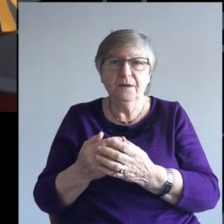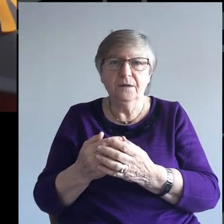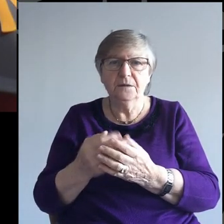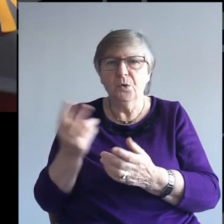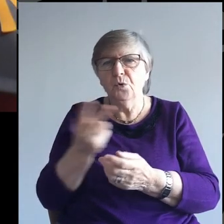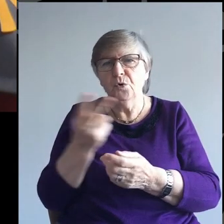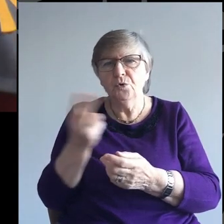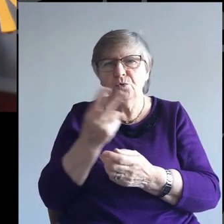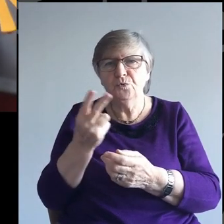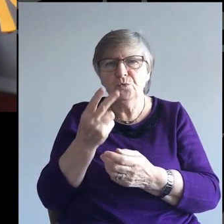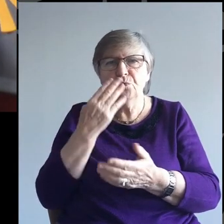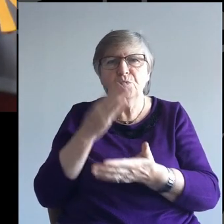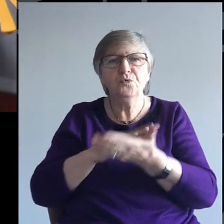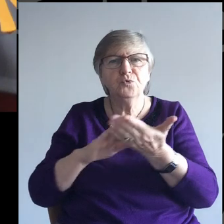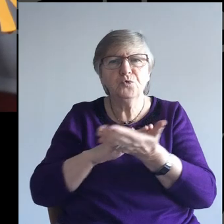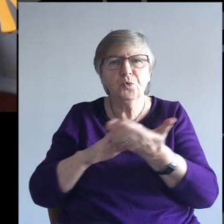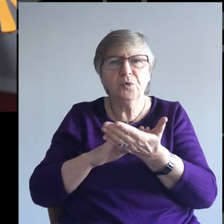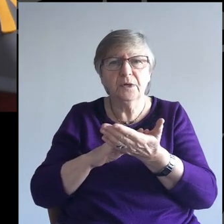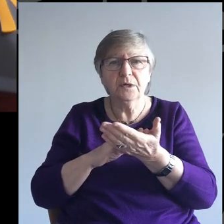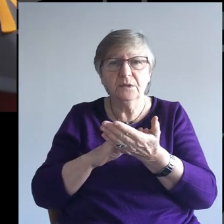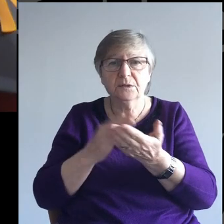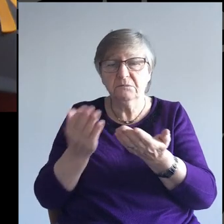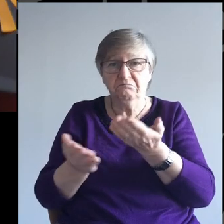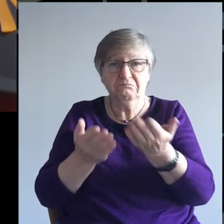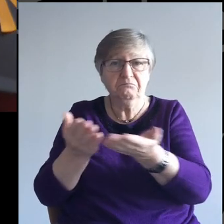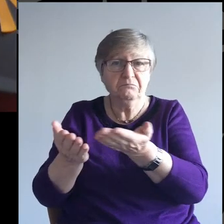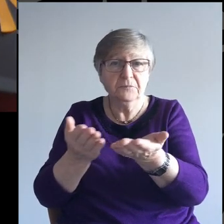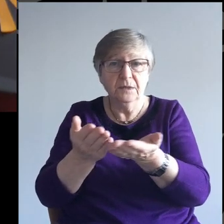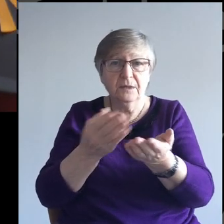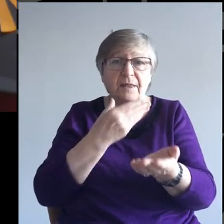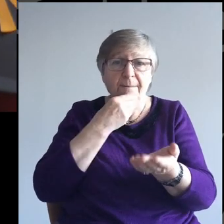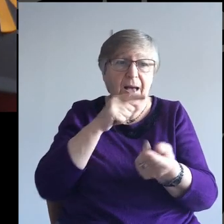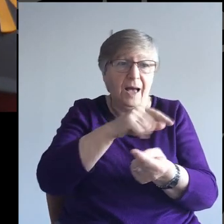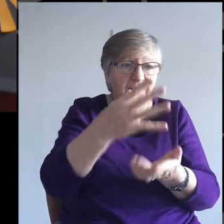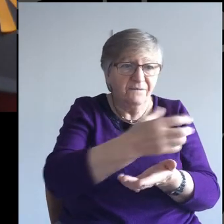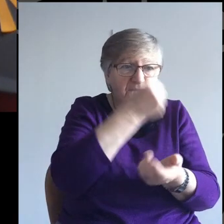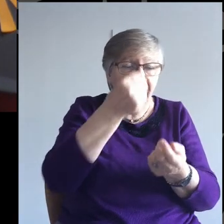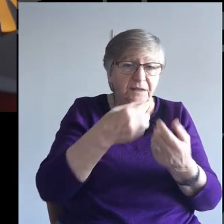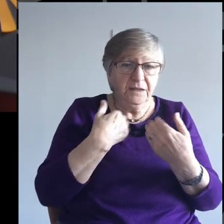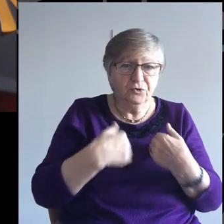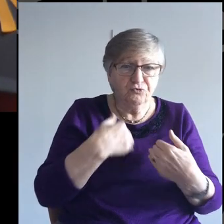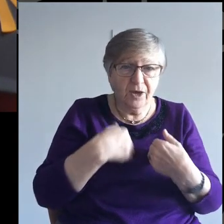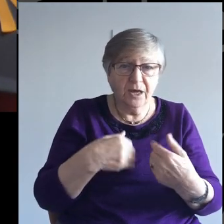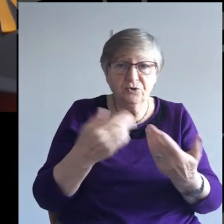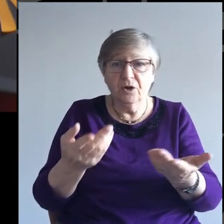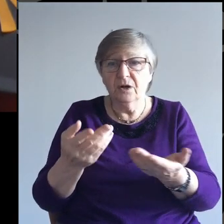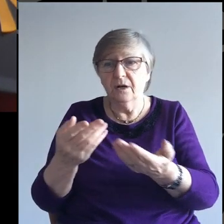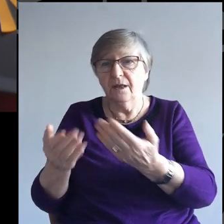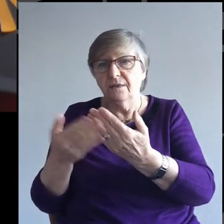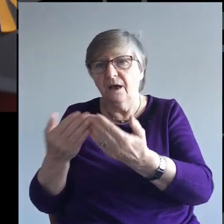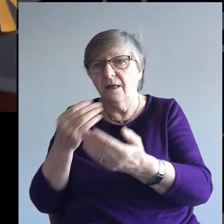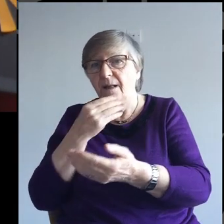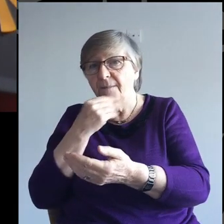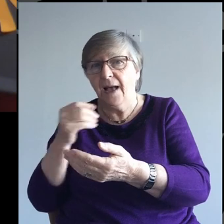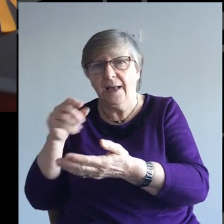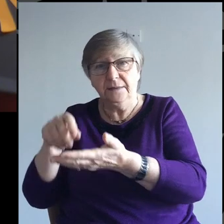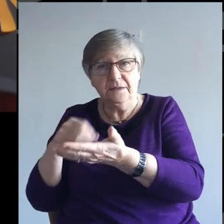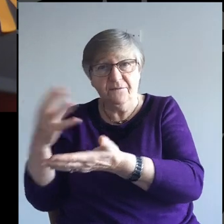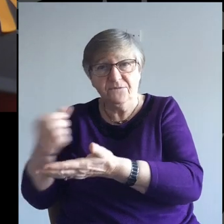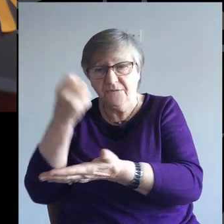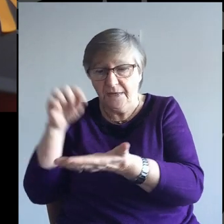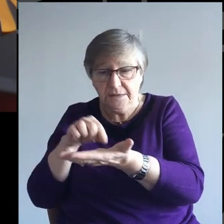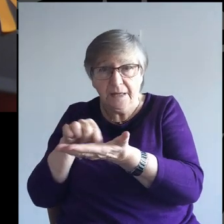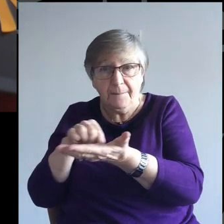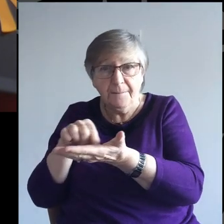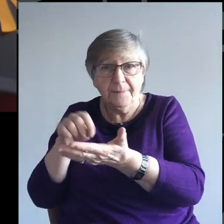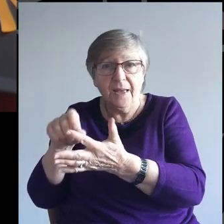Now, the two stories, when we put them side by side, the man finding the treasure that he wasn't looking for and the pearl merchant